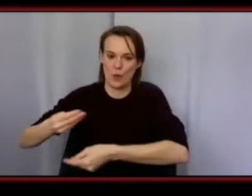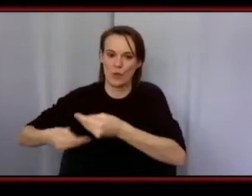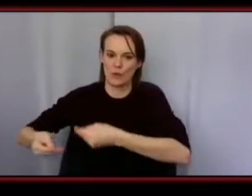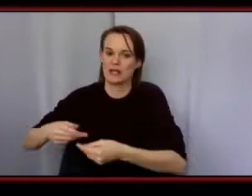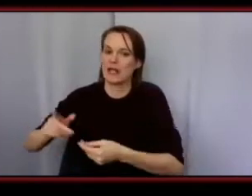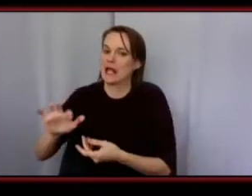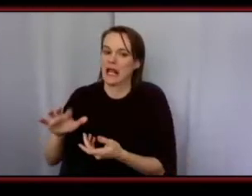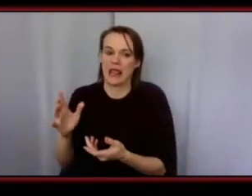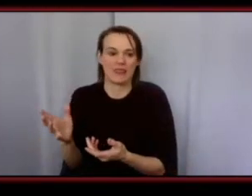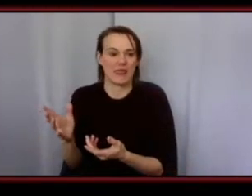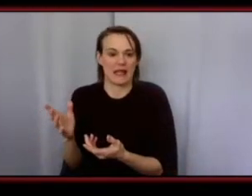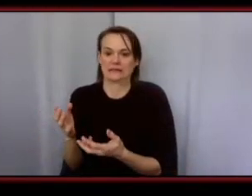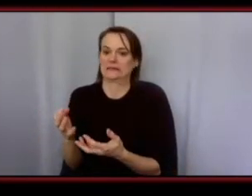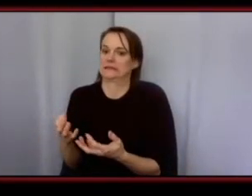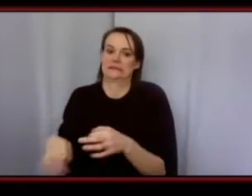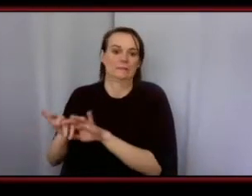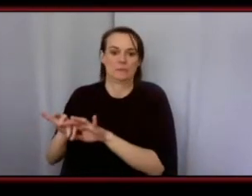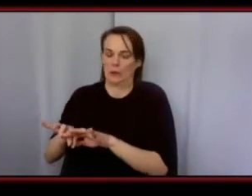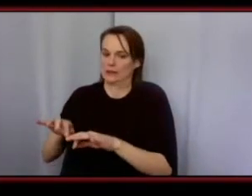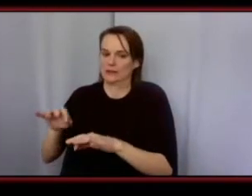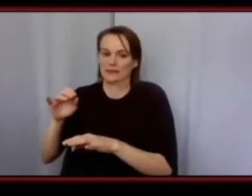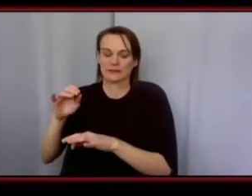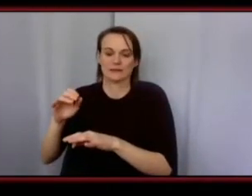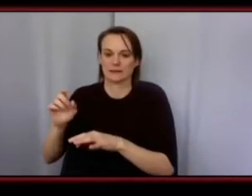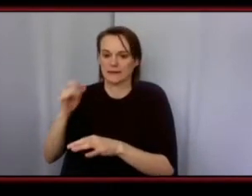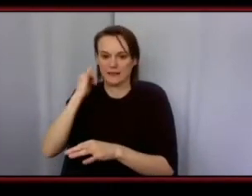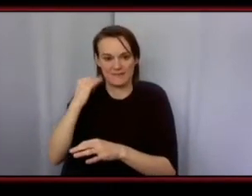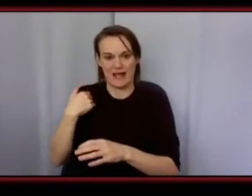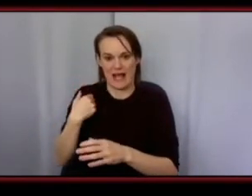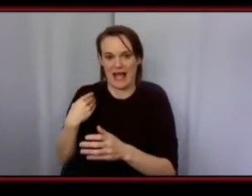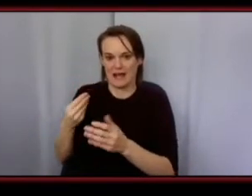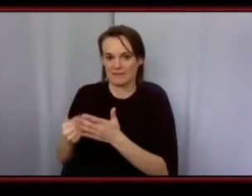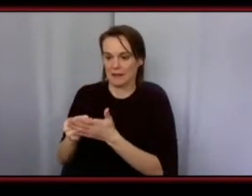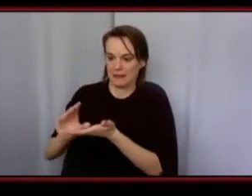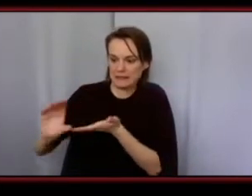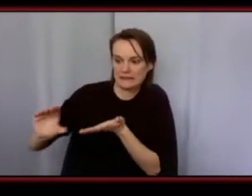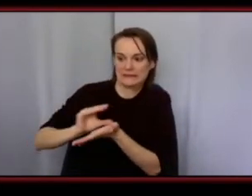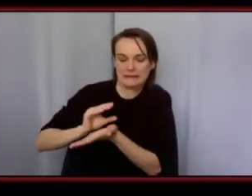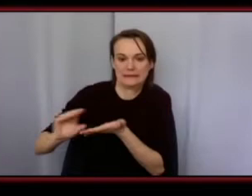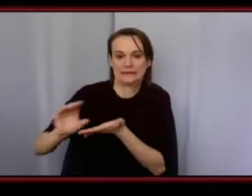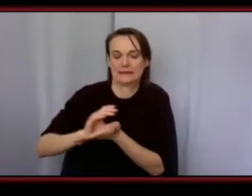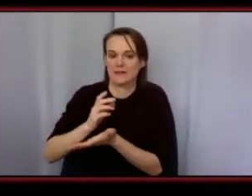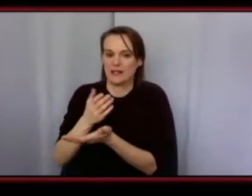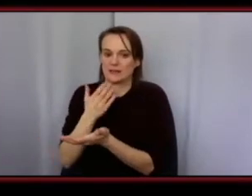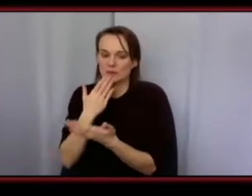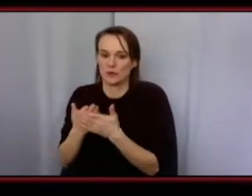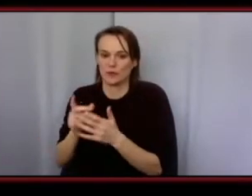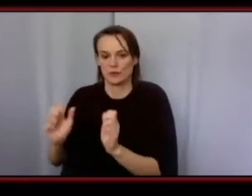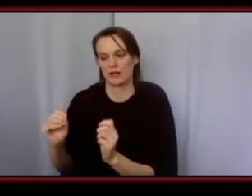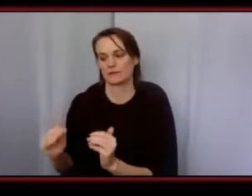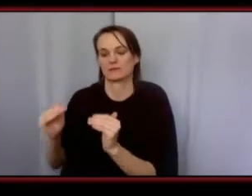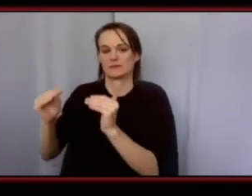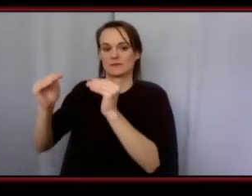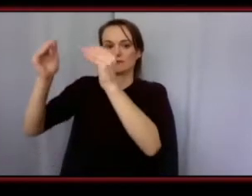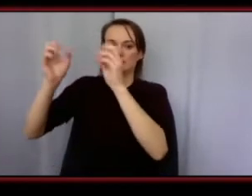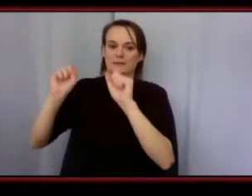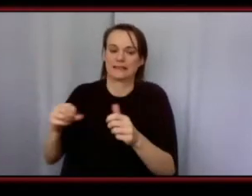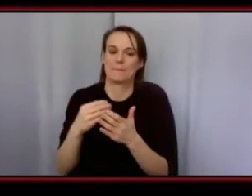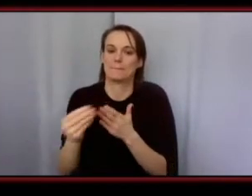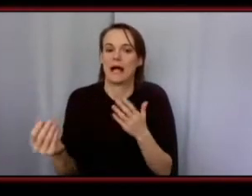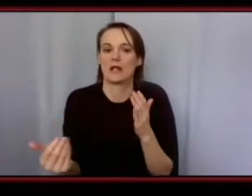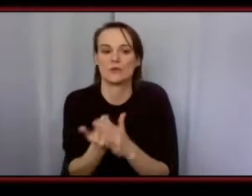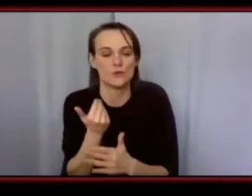the blood of a business is what it's what allows you to grow it's like it's what levels you up and allows you to unlock new things in order to like afford new things